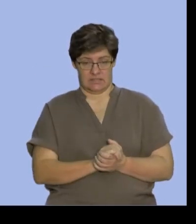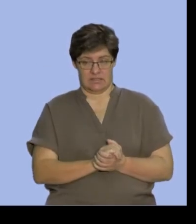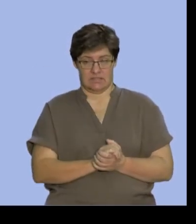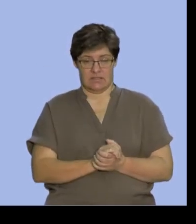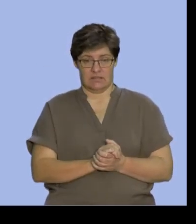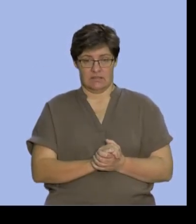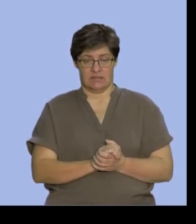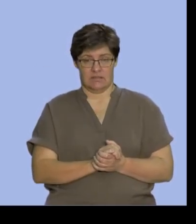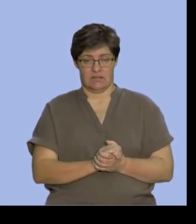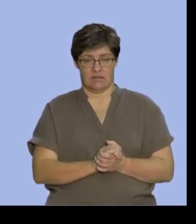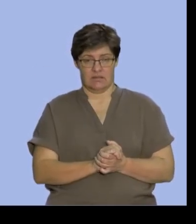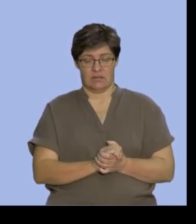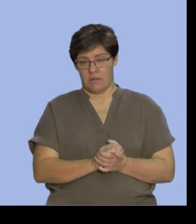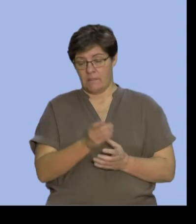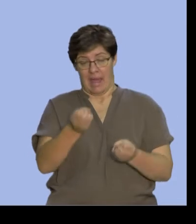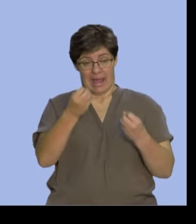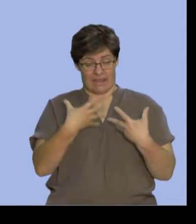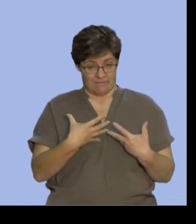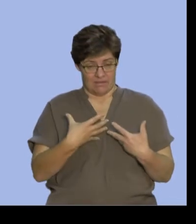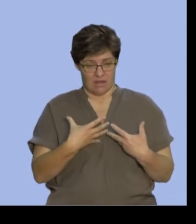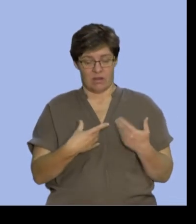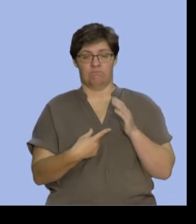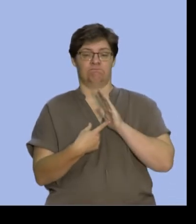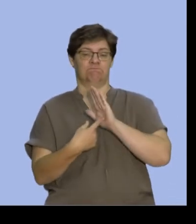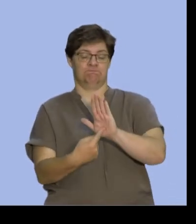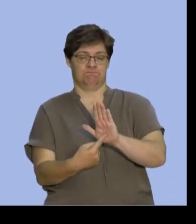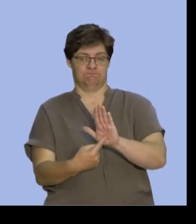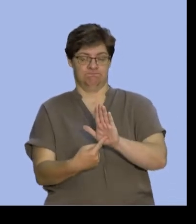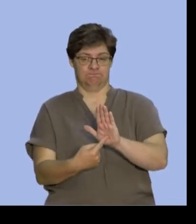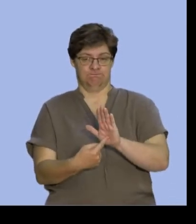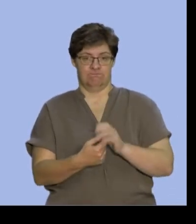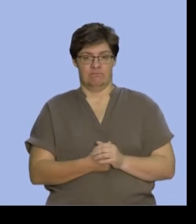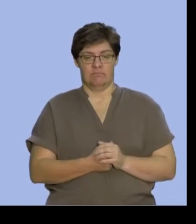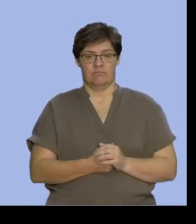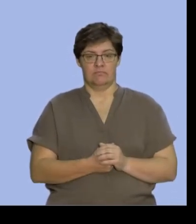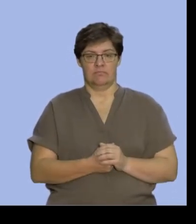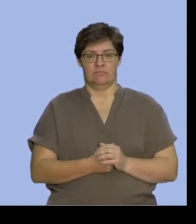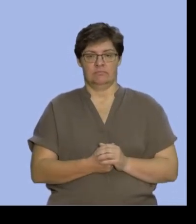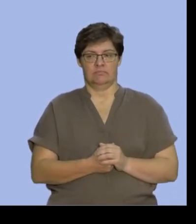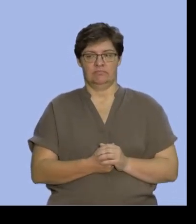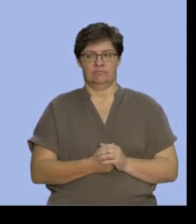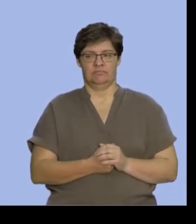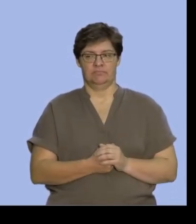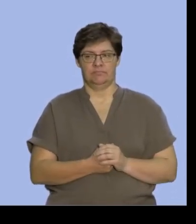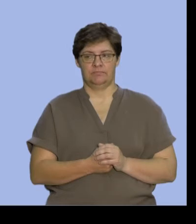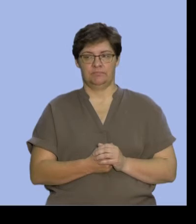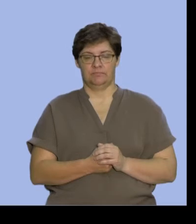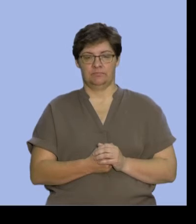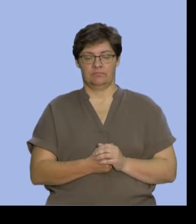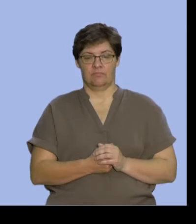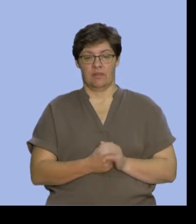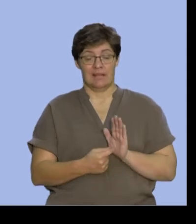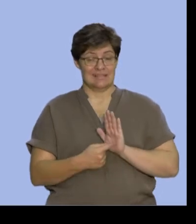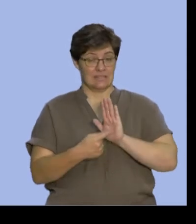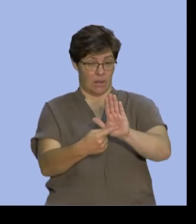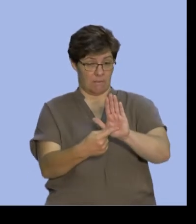data from what was given onto the board here. So we know that the number in the sample set is